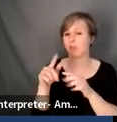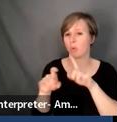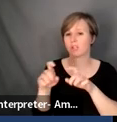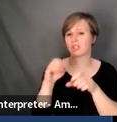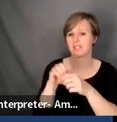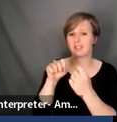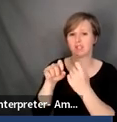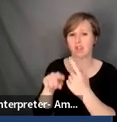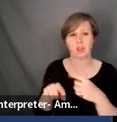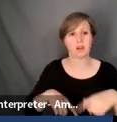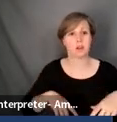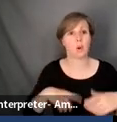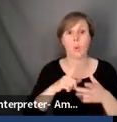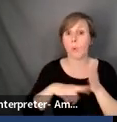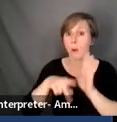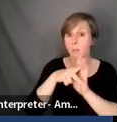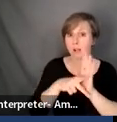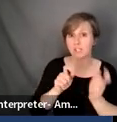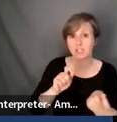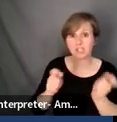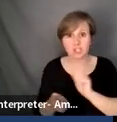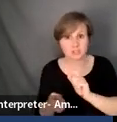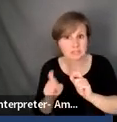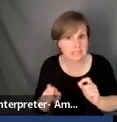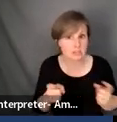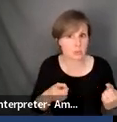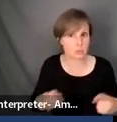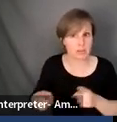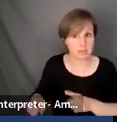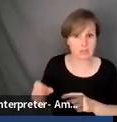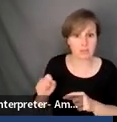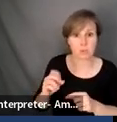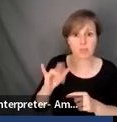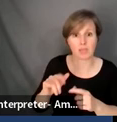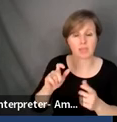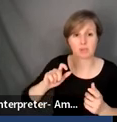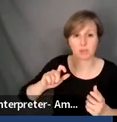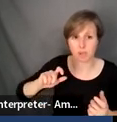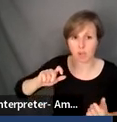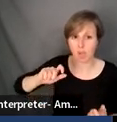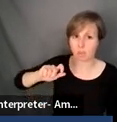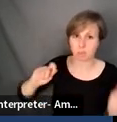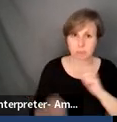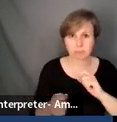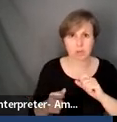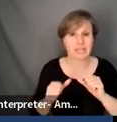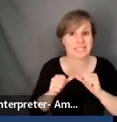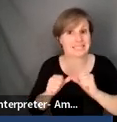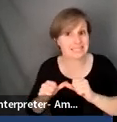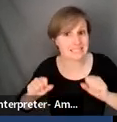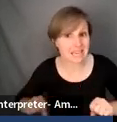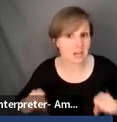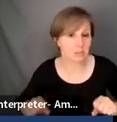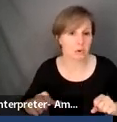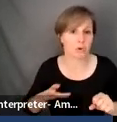panelists is what policy shifts need to take place so that there is transformational, sustainable, enduring